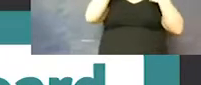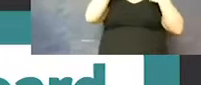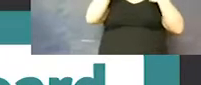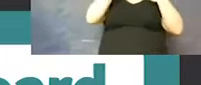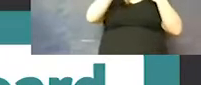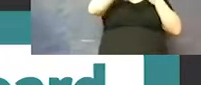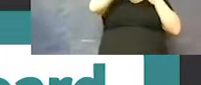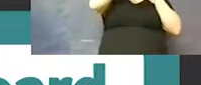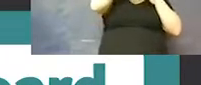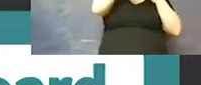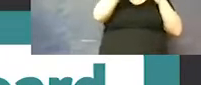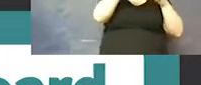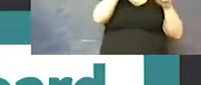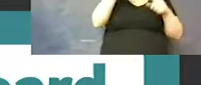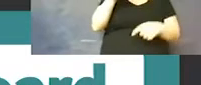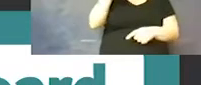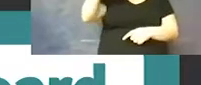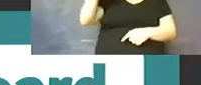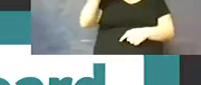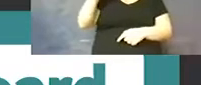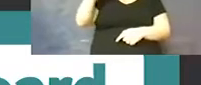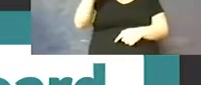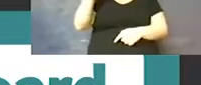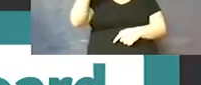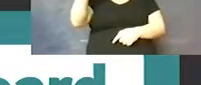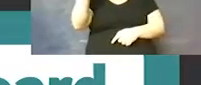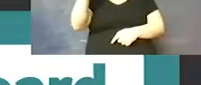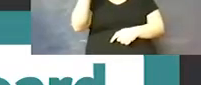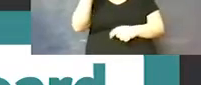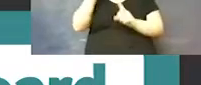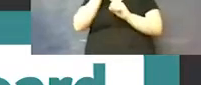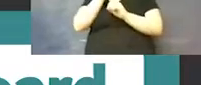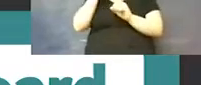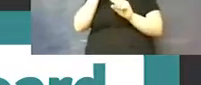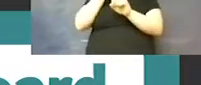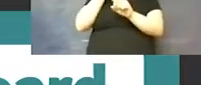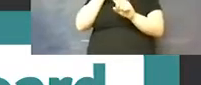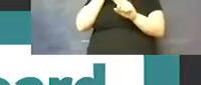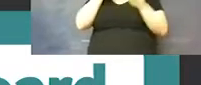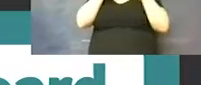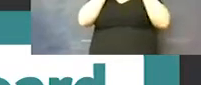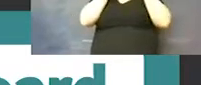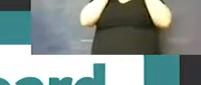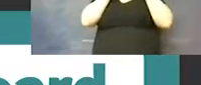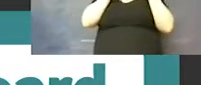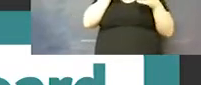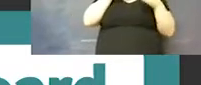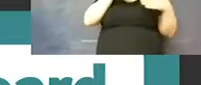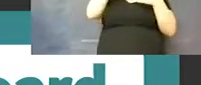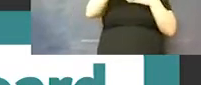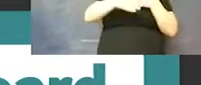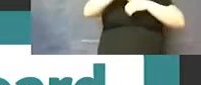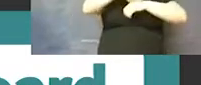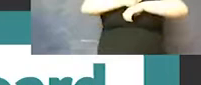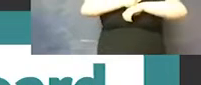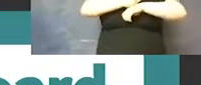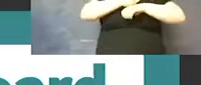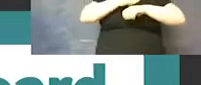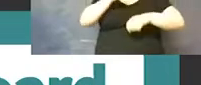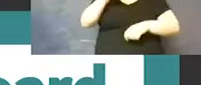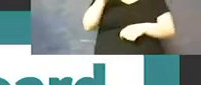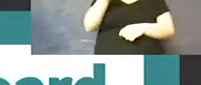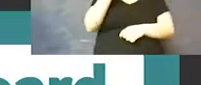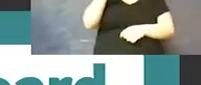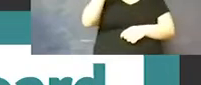case and close contacts. And then the following day, the dashboard is updated at noon.